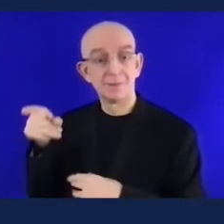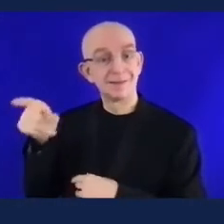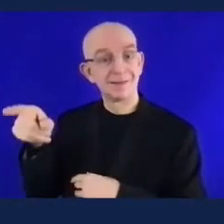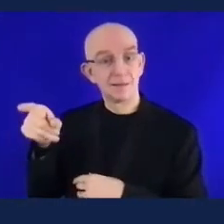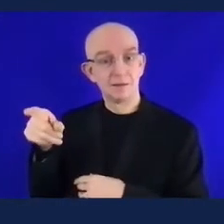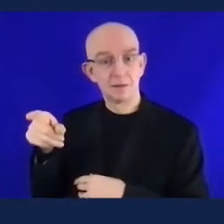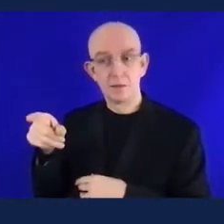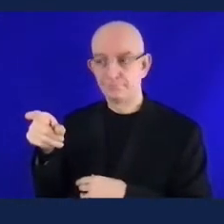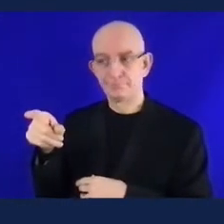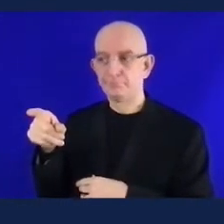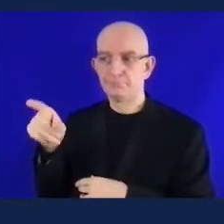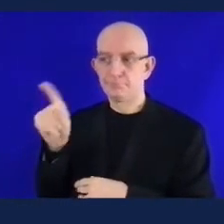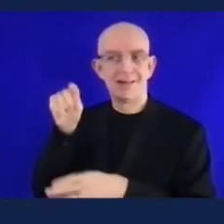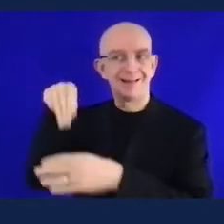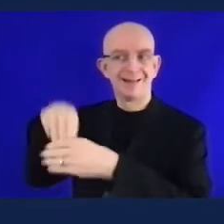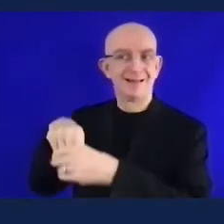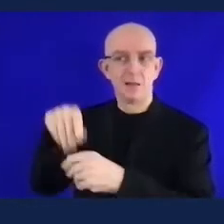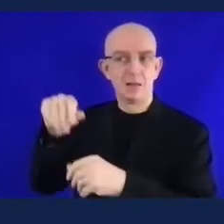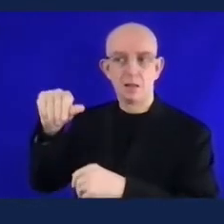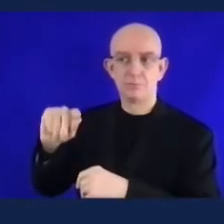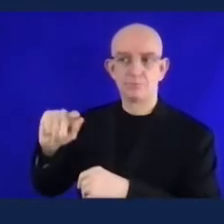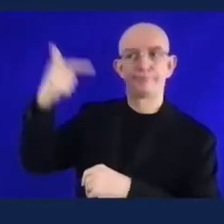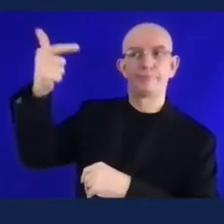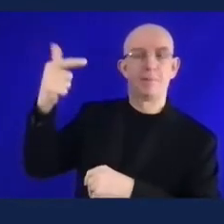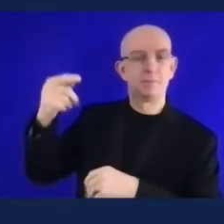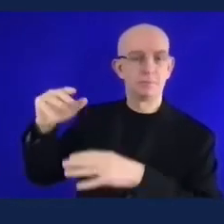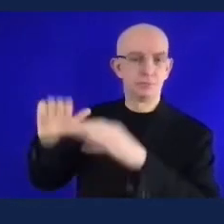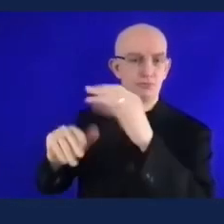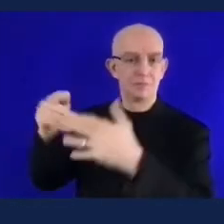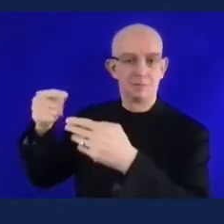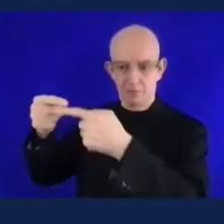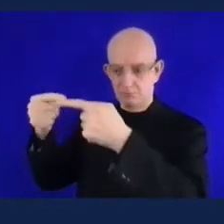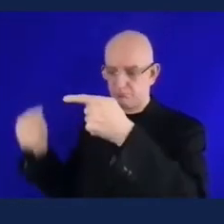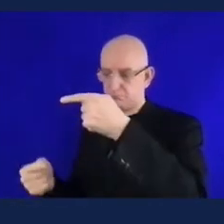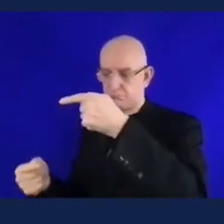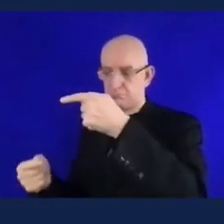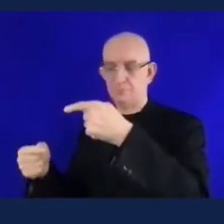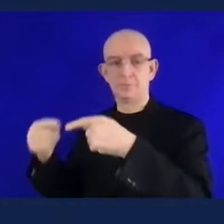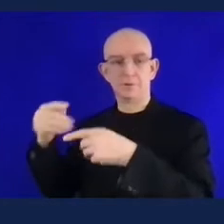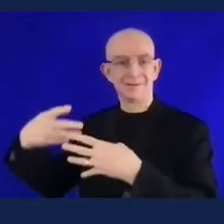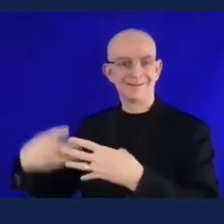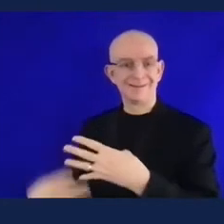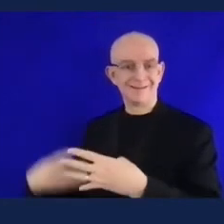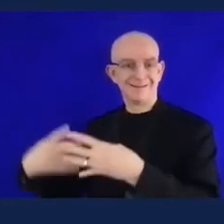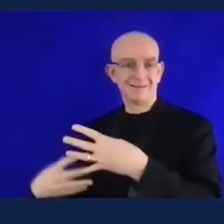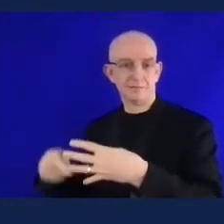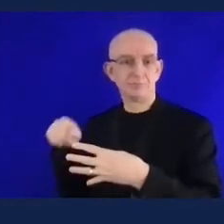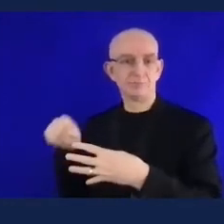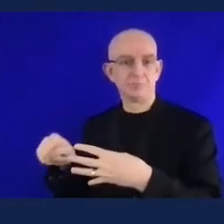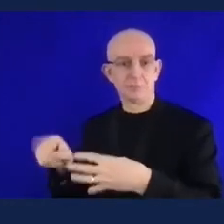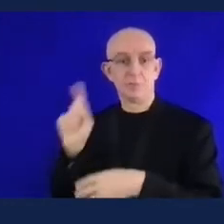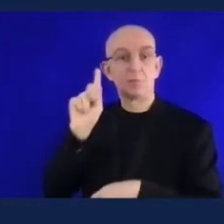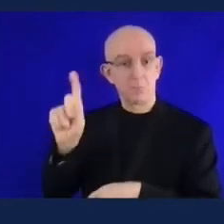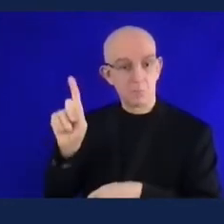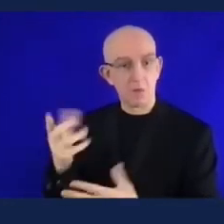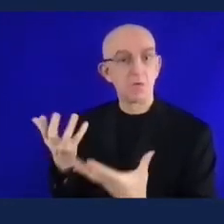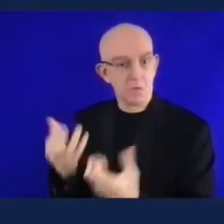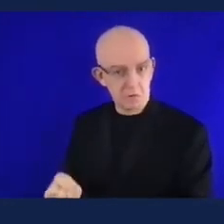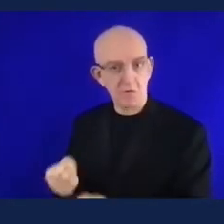you don't just rock up and it appears there's a little bit of work in it but it's not a huge a huge stretch work-wise so